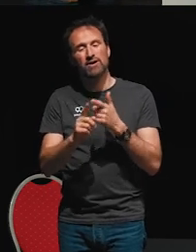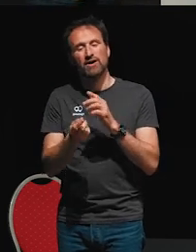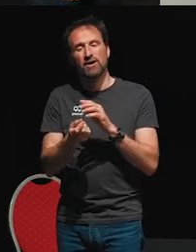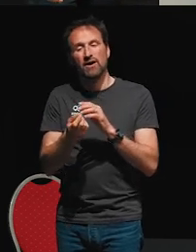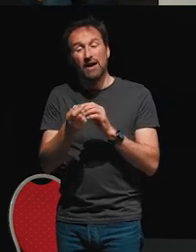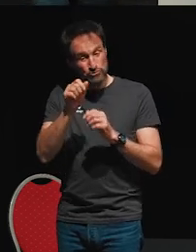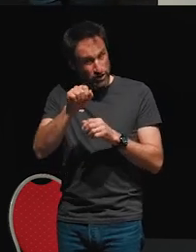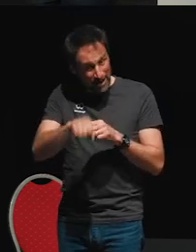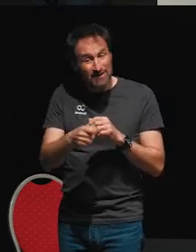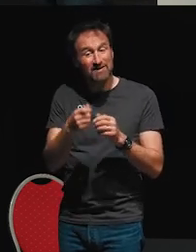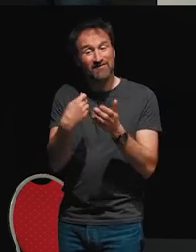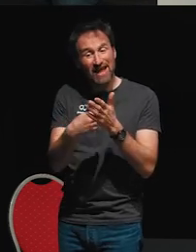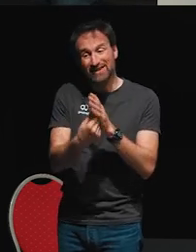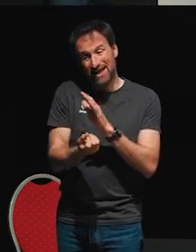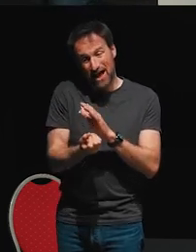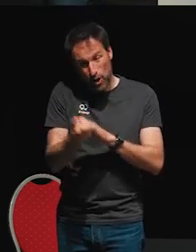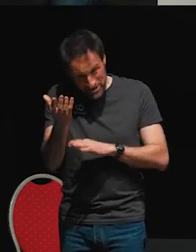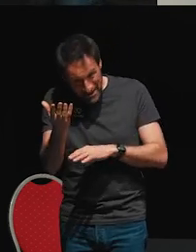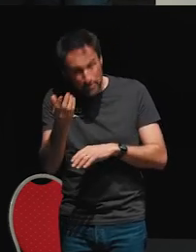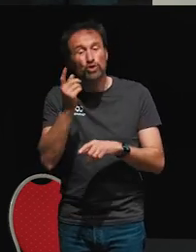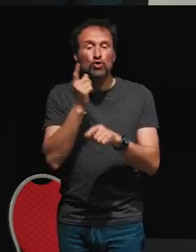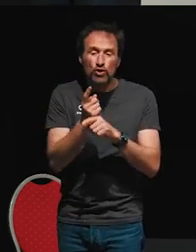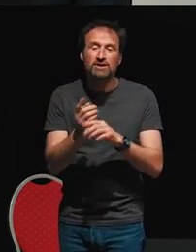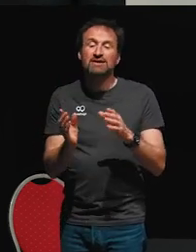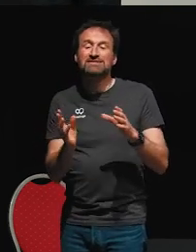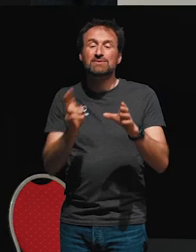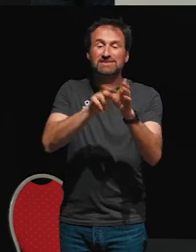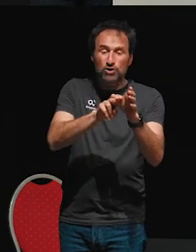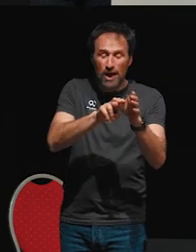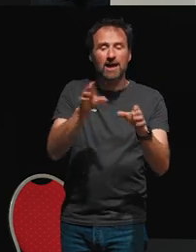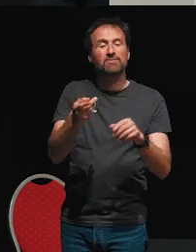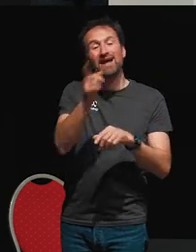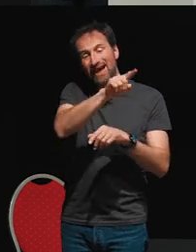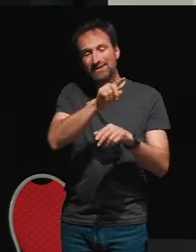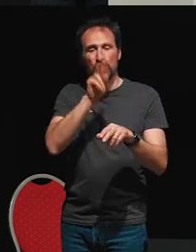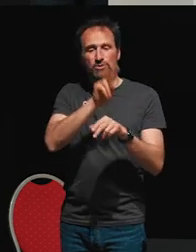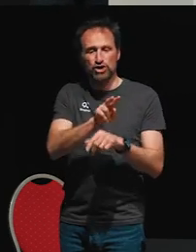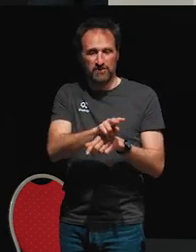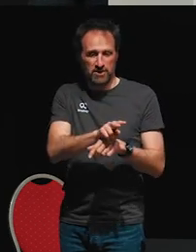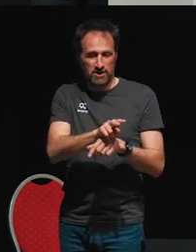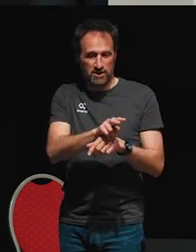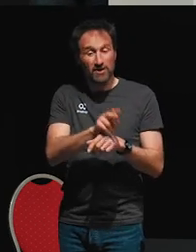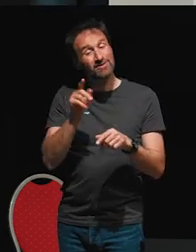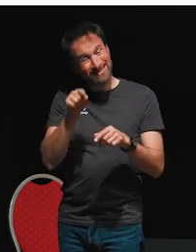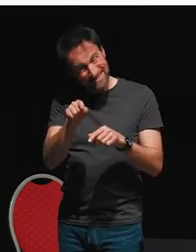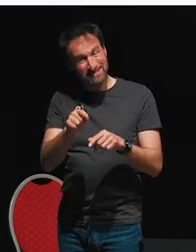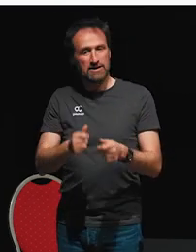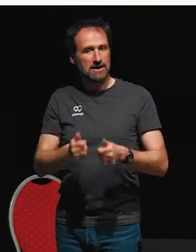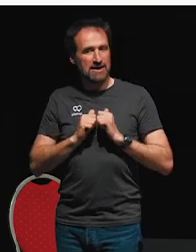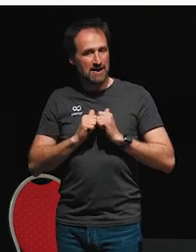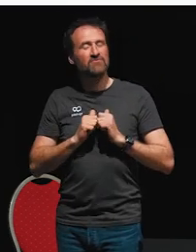can also subscribe to other observables, and this is what allows them to help me